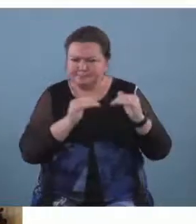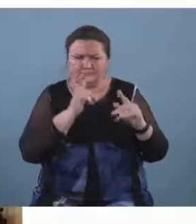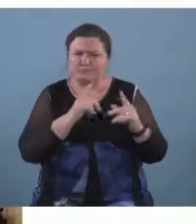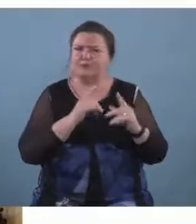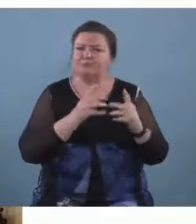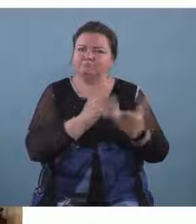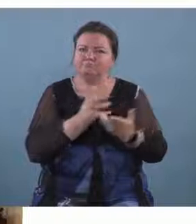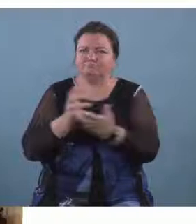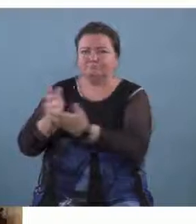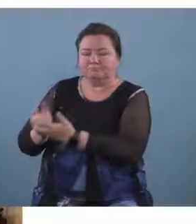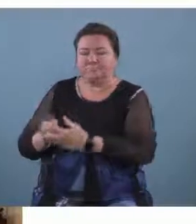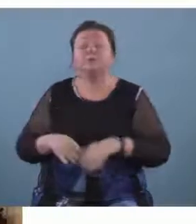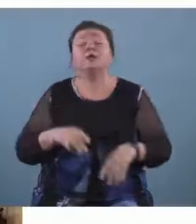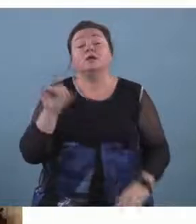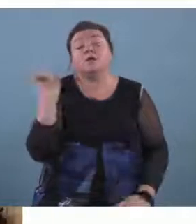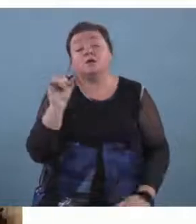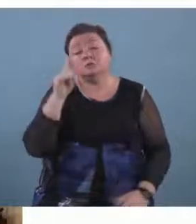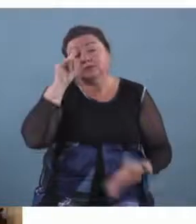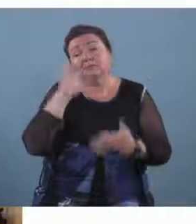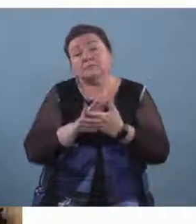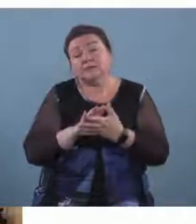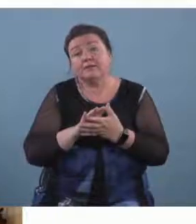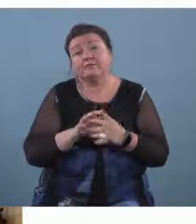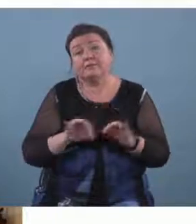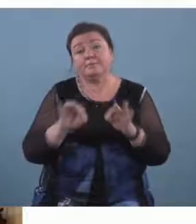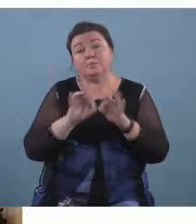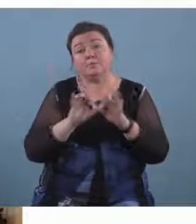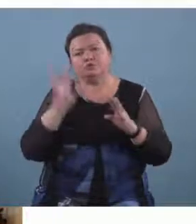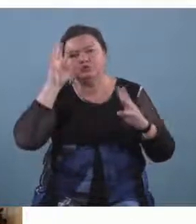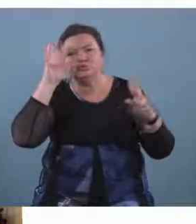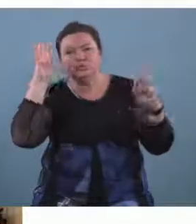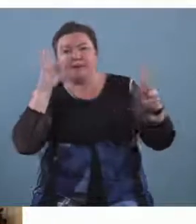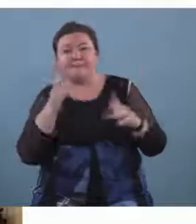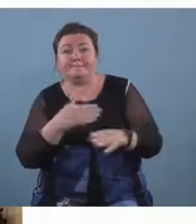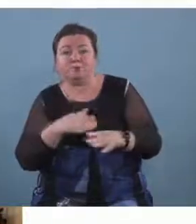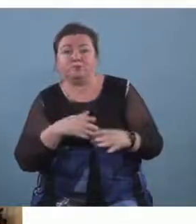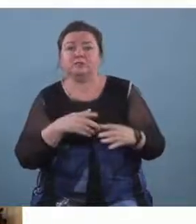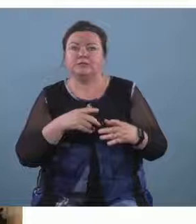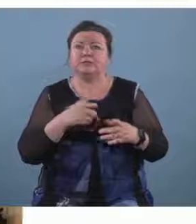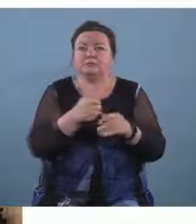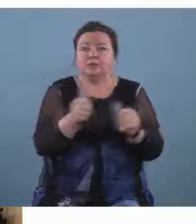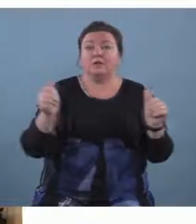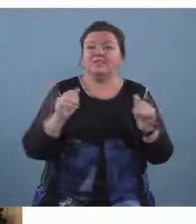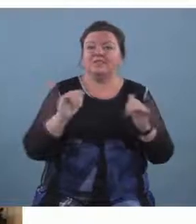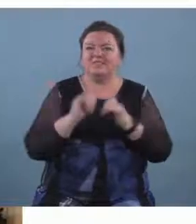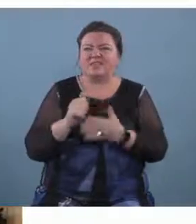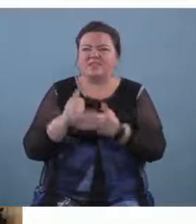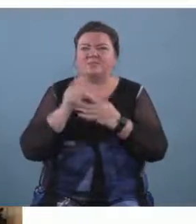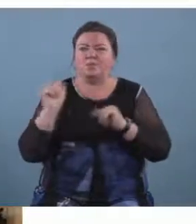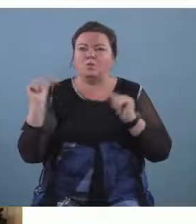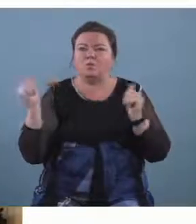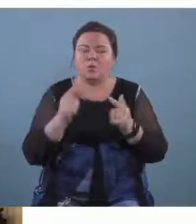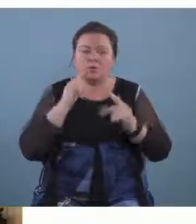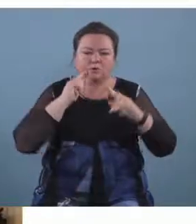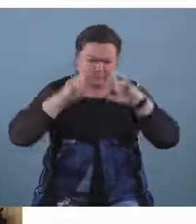also i believe that composing and creating music is a good way for everybody to be able to explore